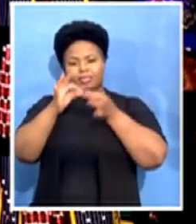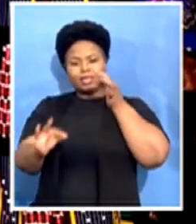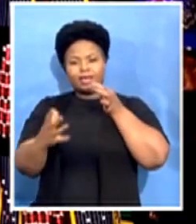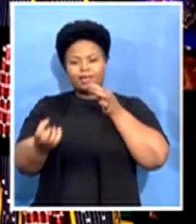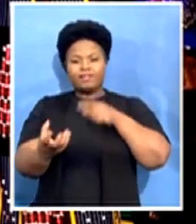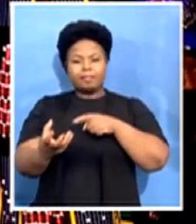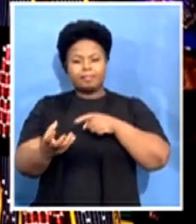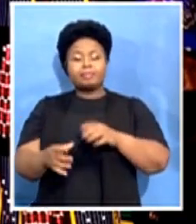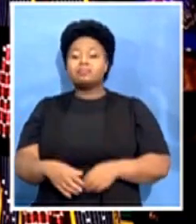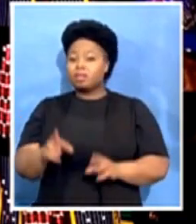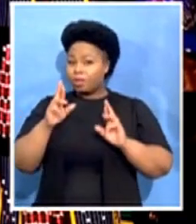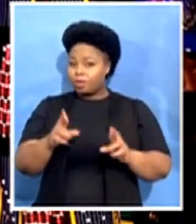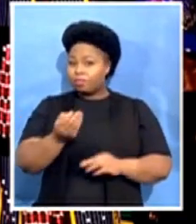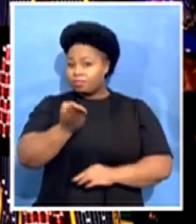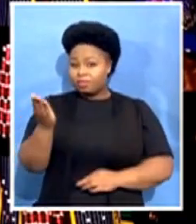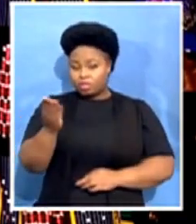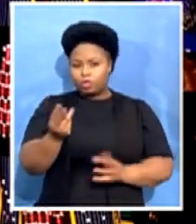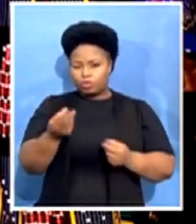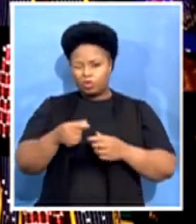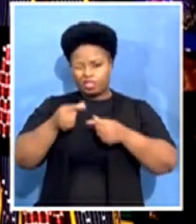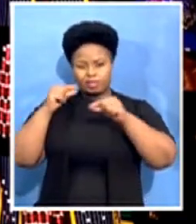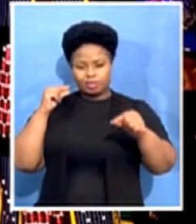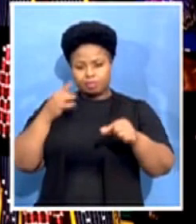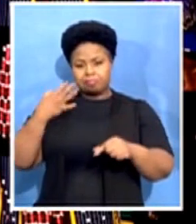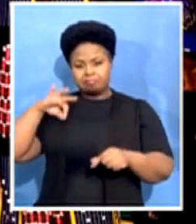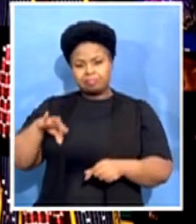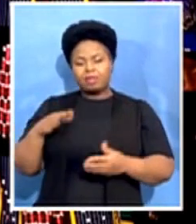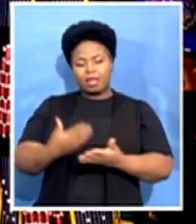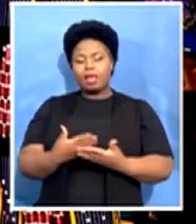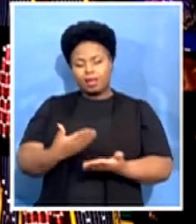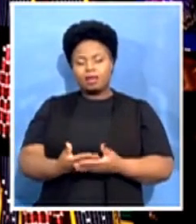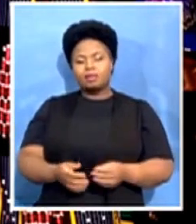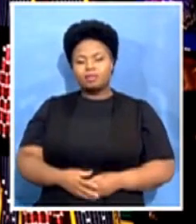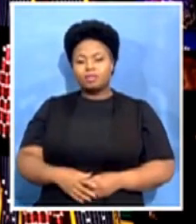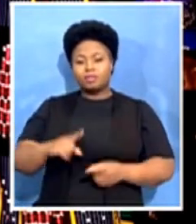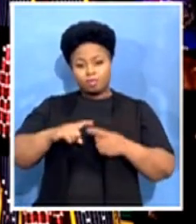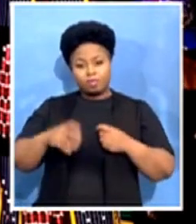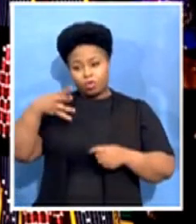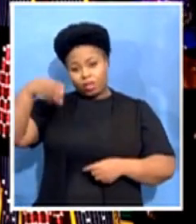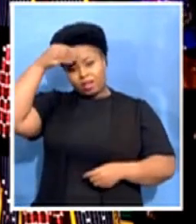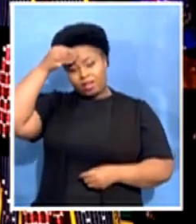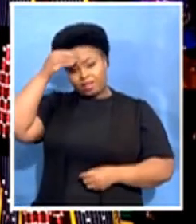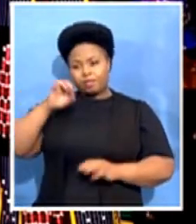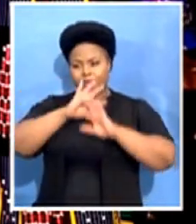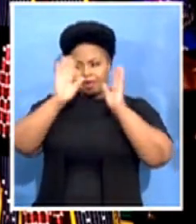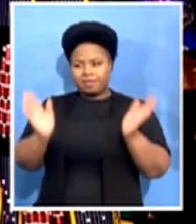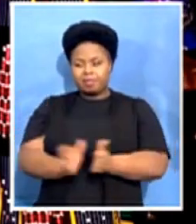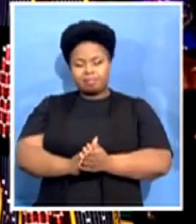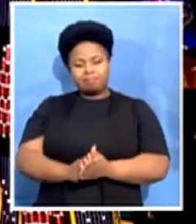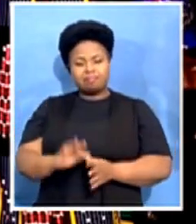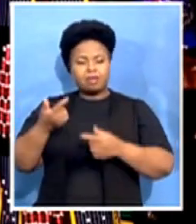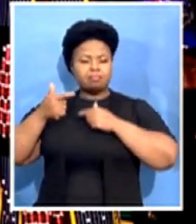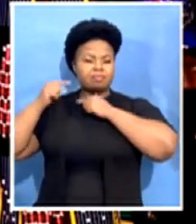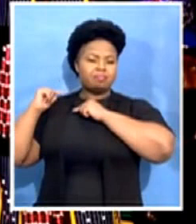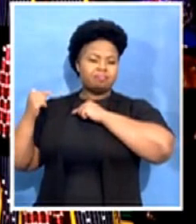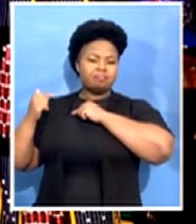is going to benefit from what one of our legend, Nda Tekaifas